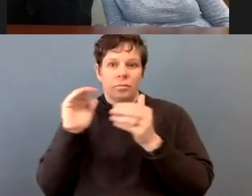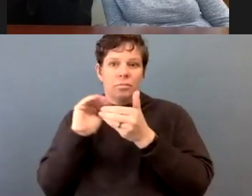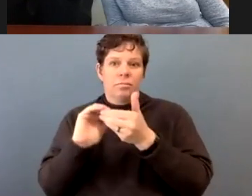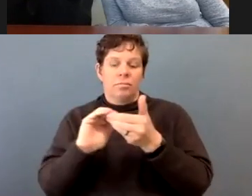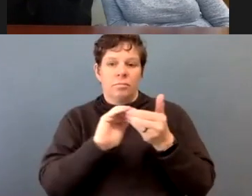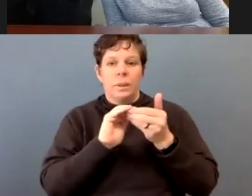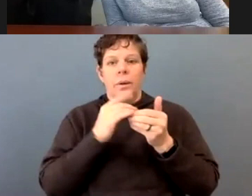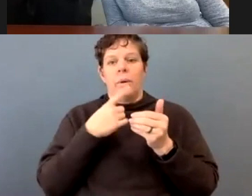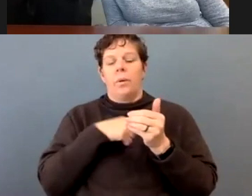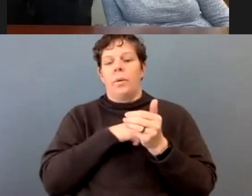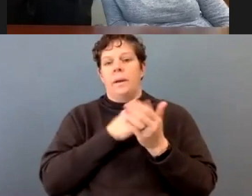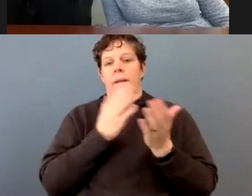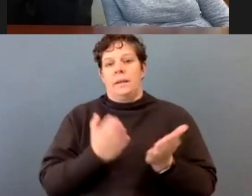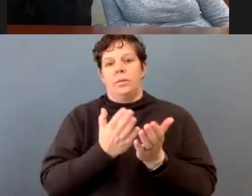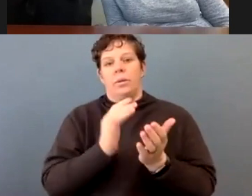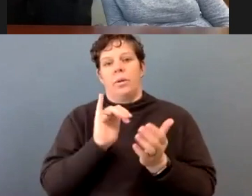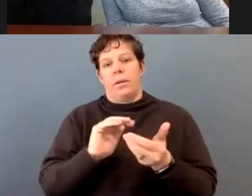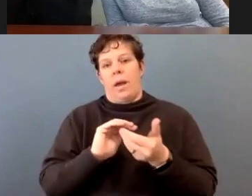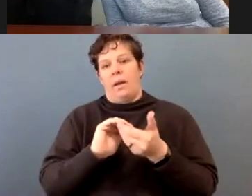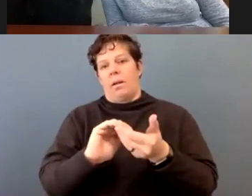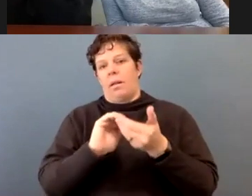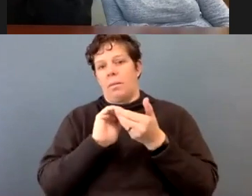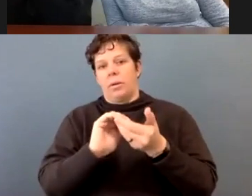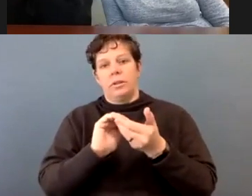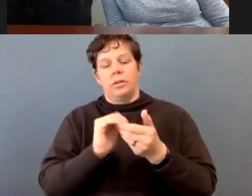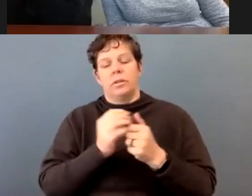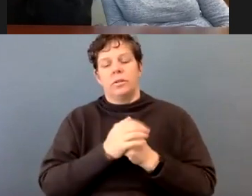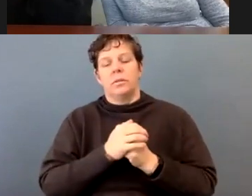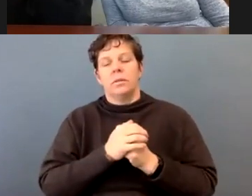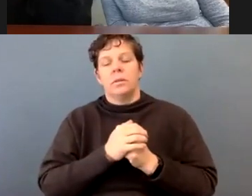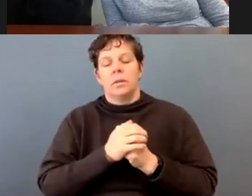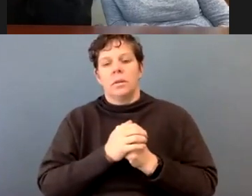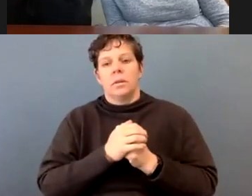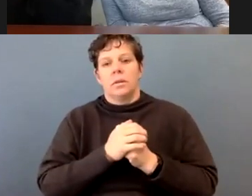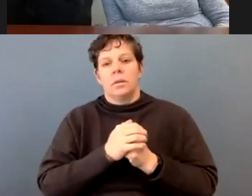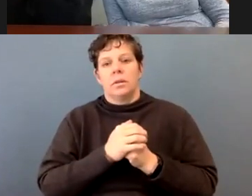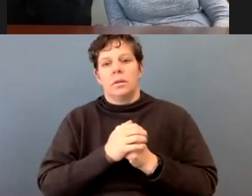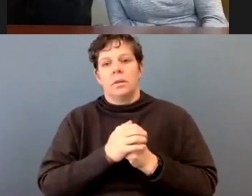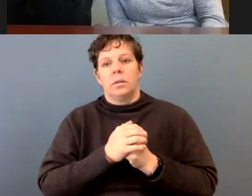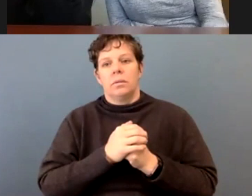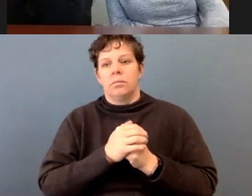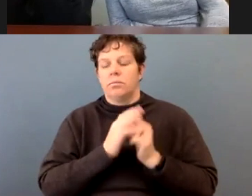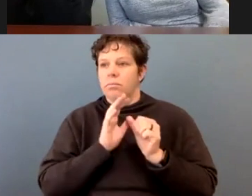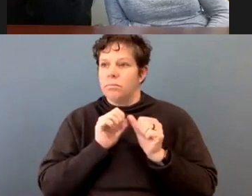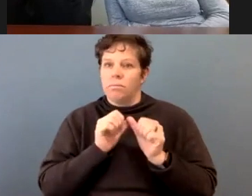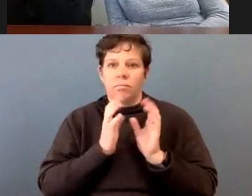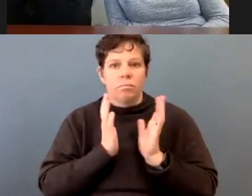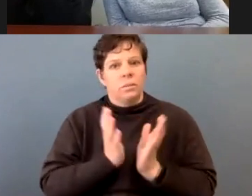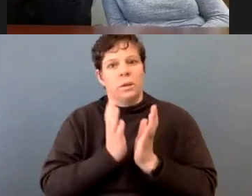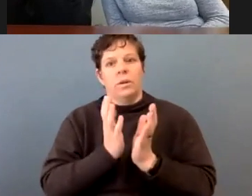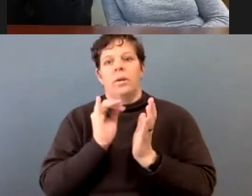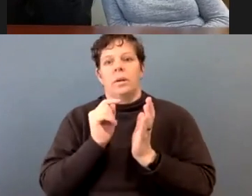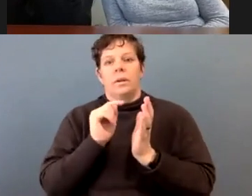collaboration to no end, because that is the